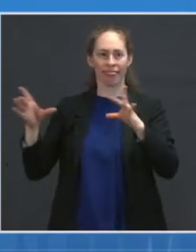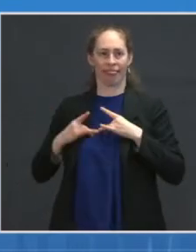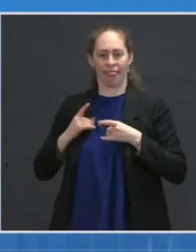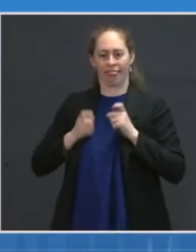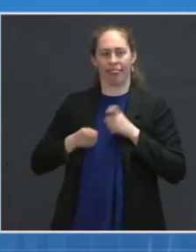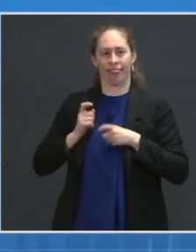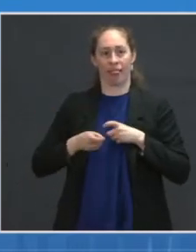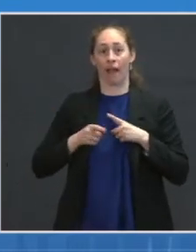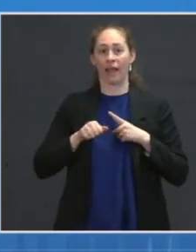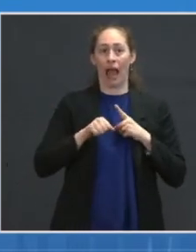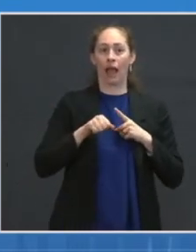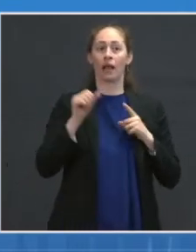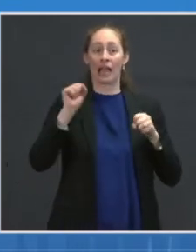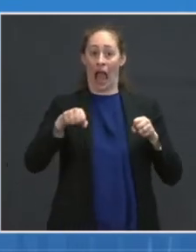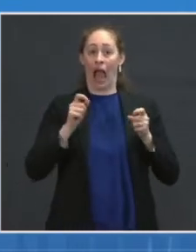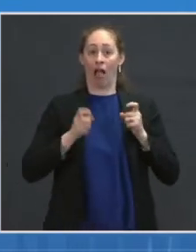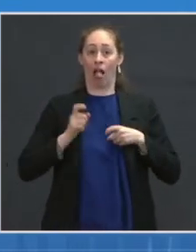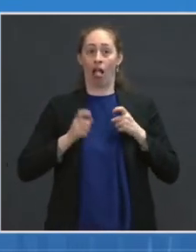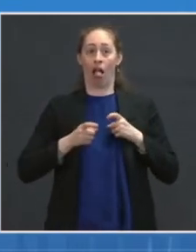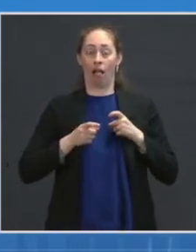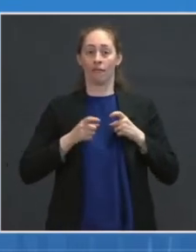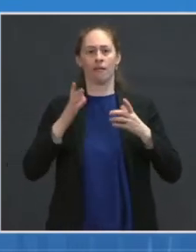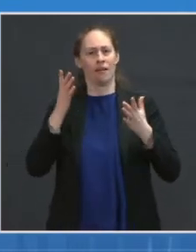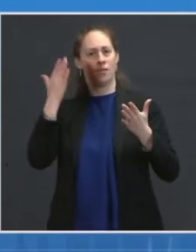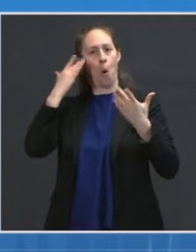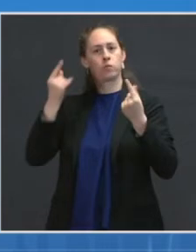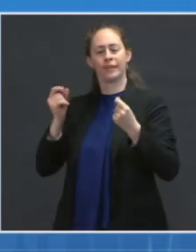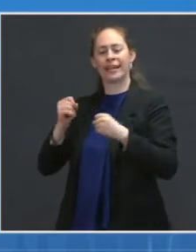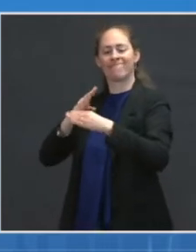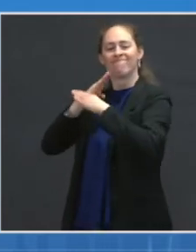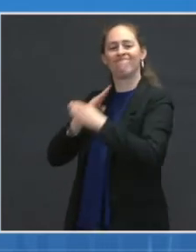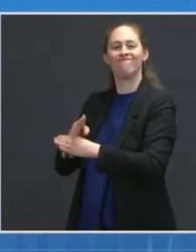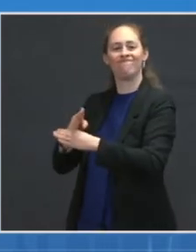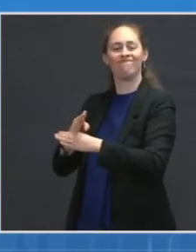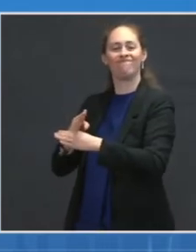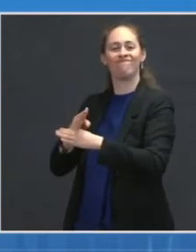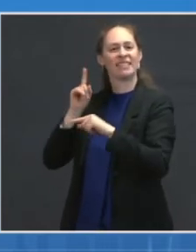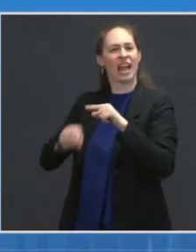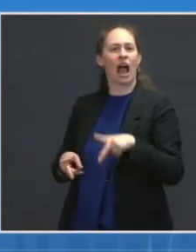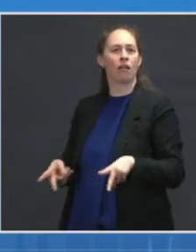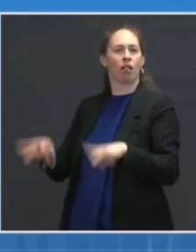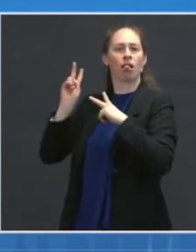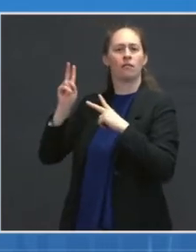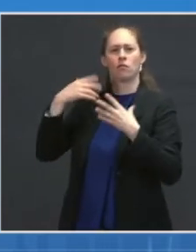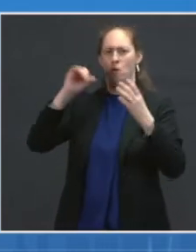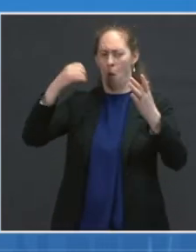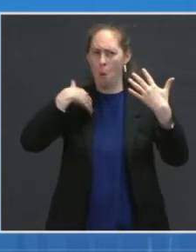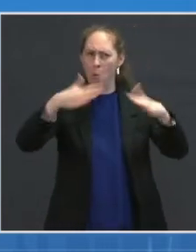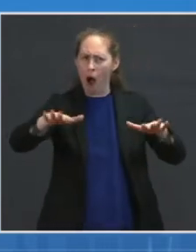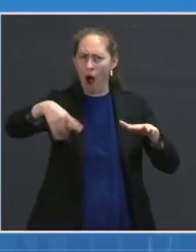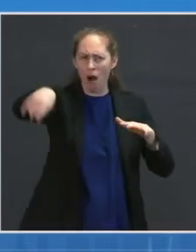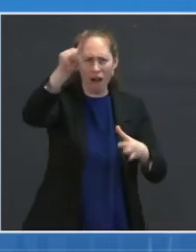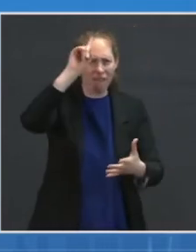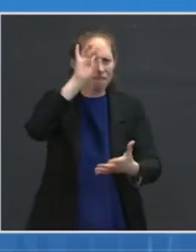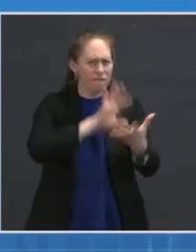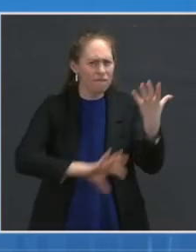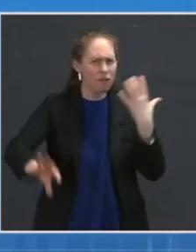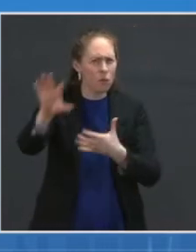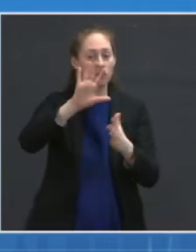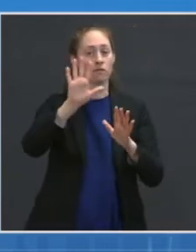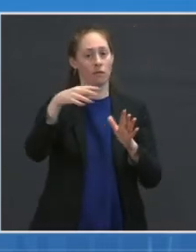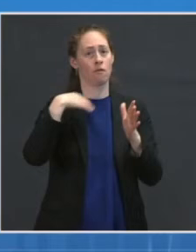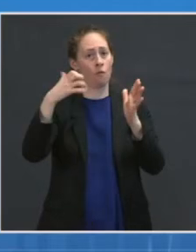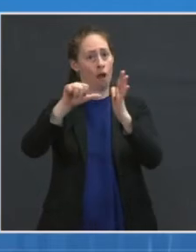One is, we want the public not to be confused. The recommendation from the FDA is two doses,